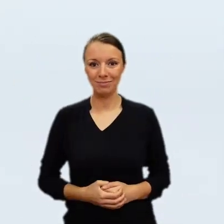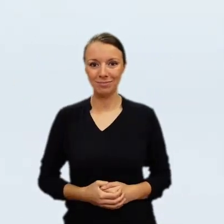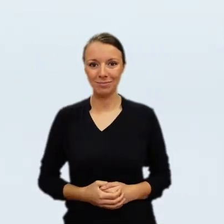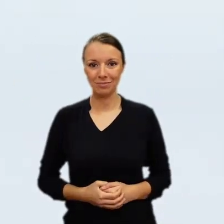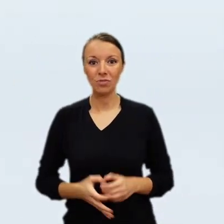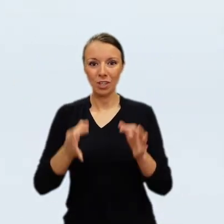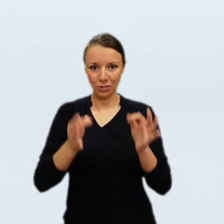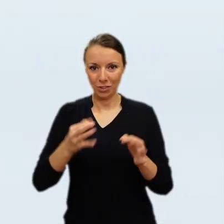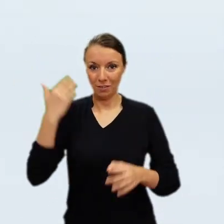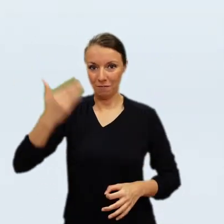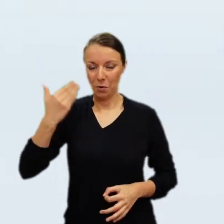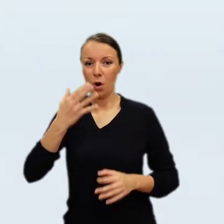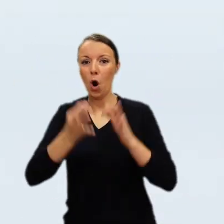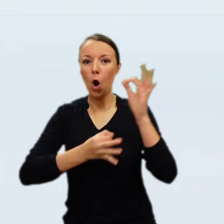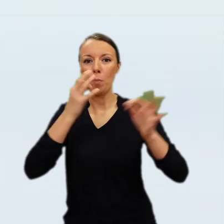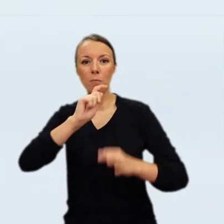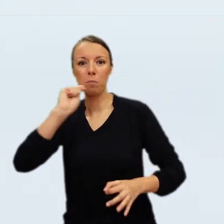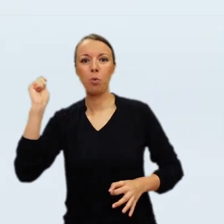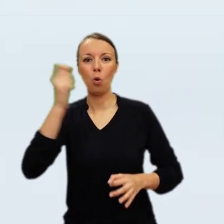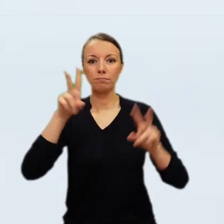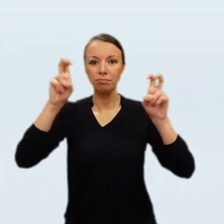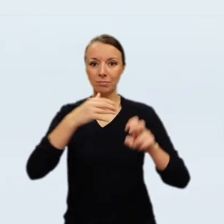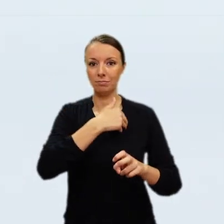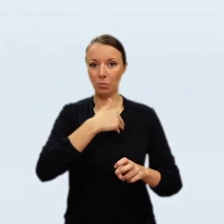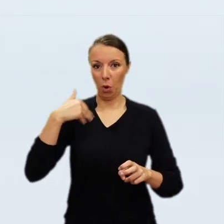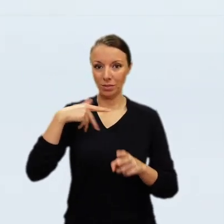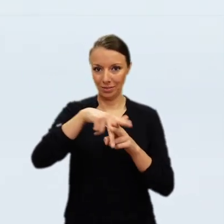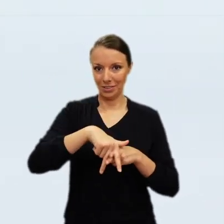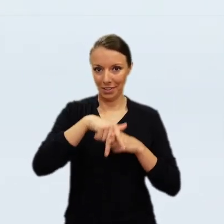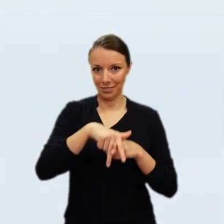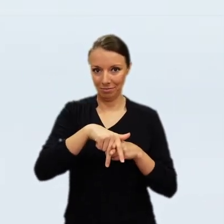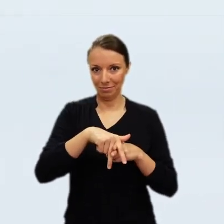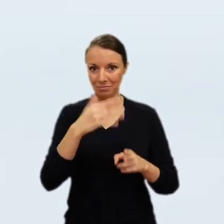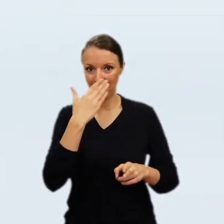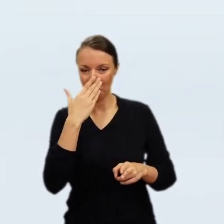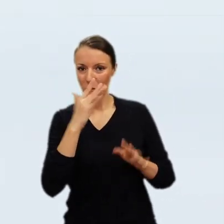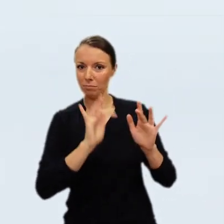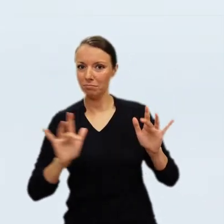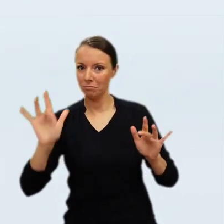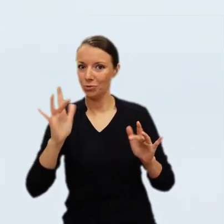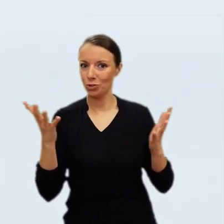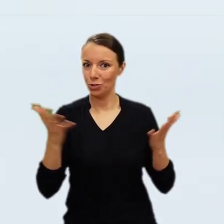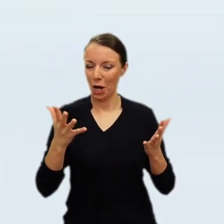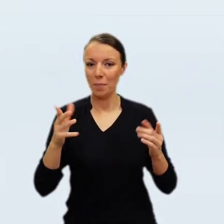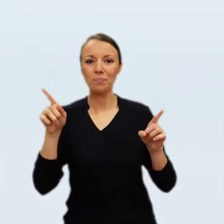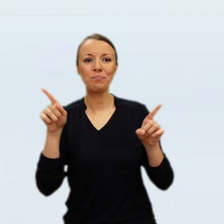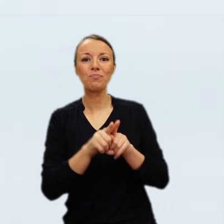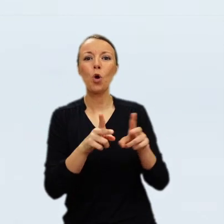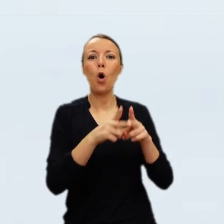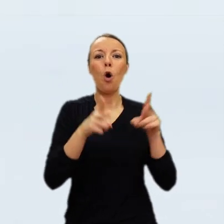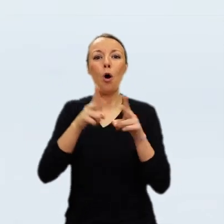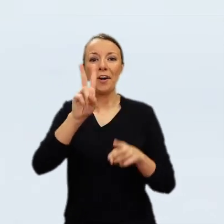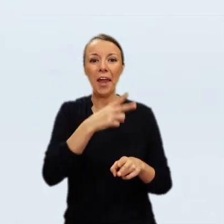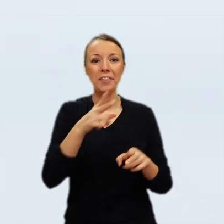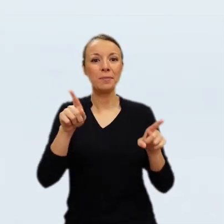Tonight's lecture is about the journeys of the so-called Polish Rider. It is about where it was, and when, and what it